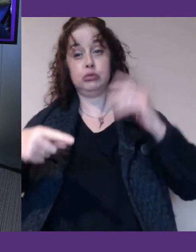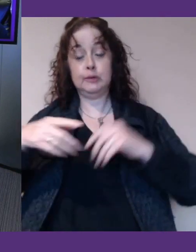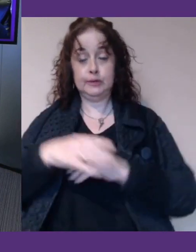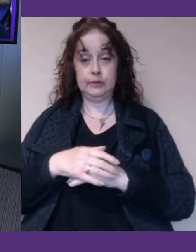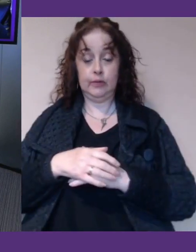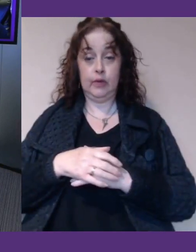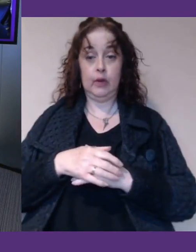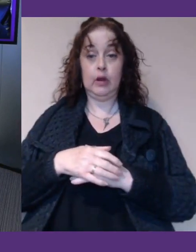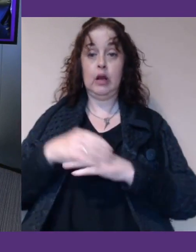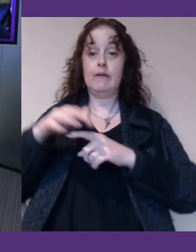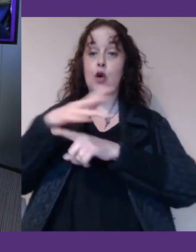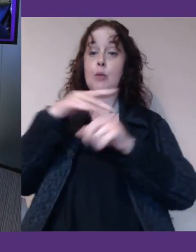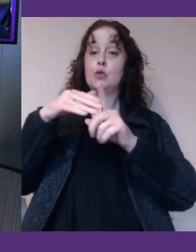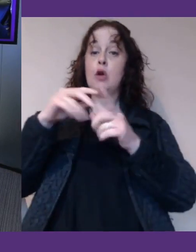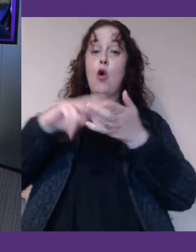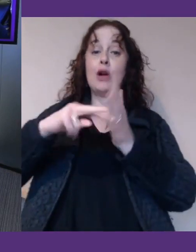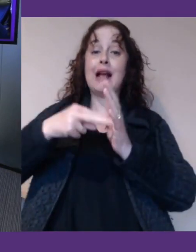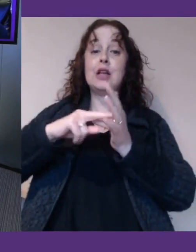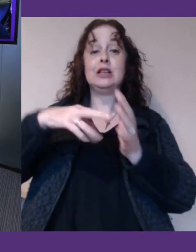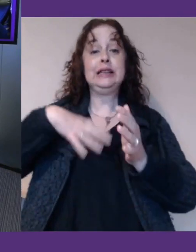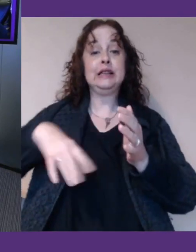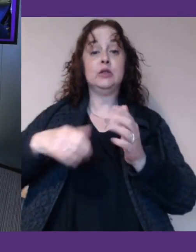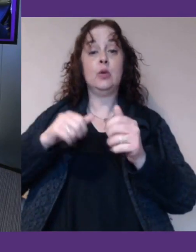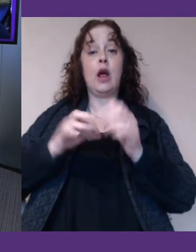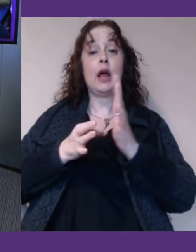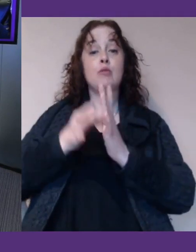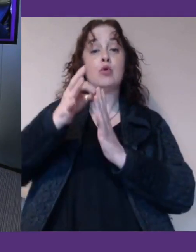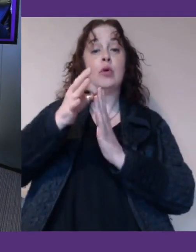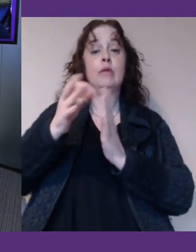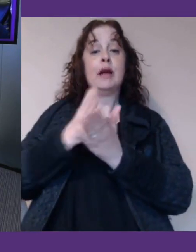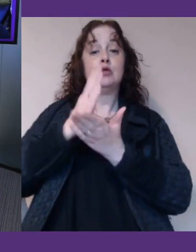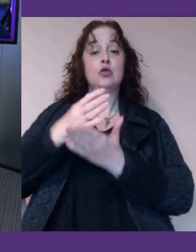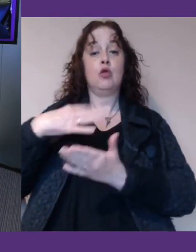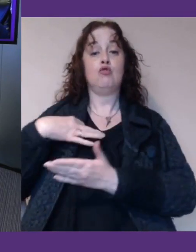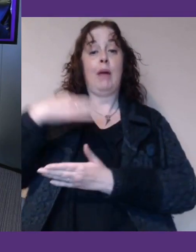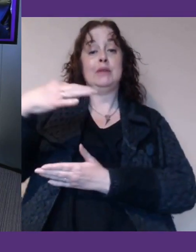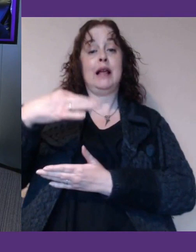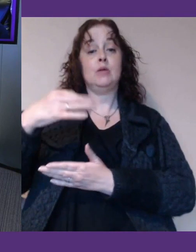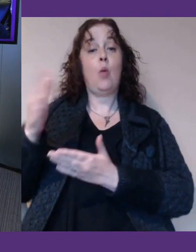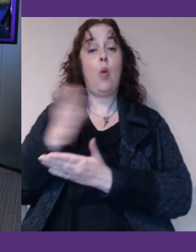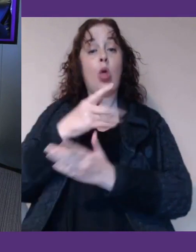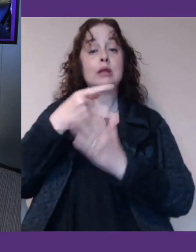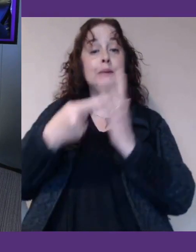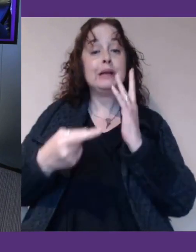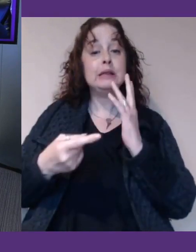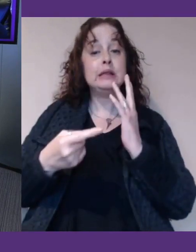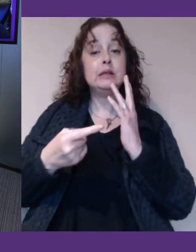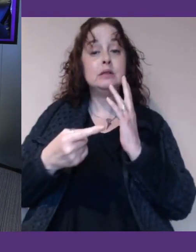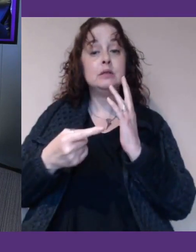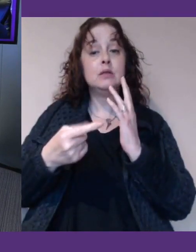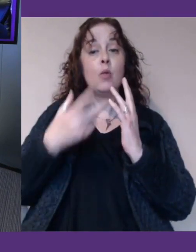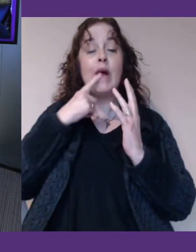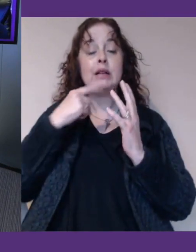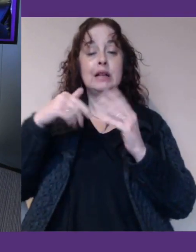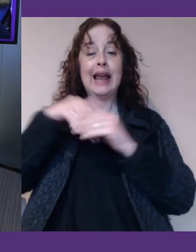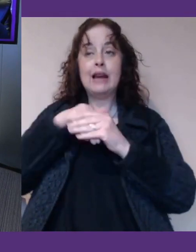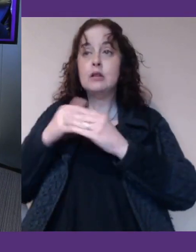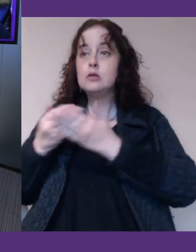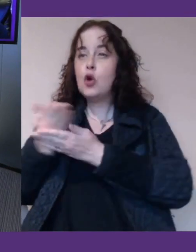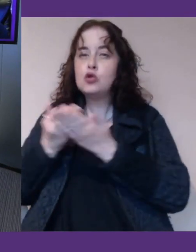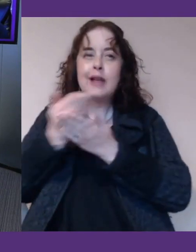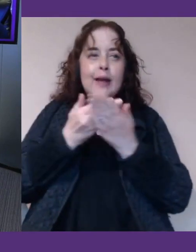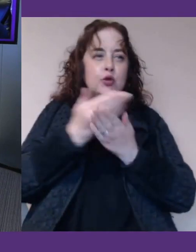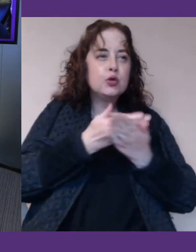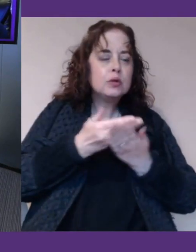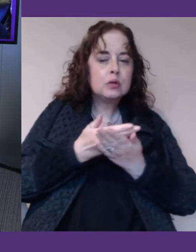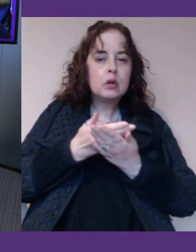organisations need to get better at making sure they are representing all disabilities when they are performing consultation. I 100% agree that I